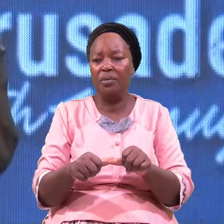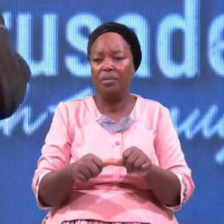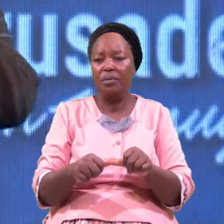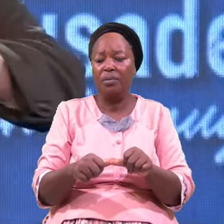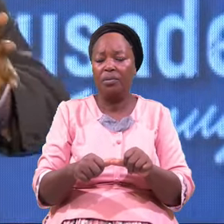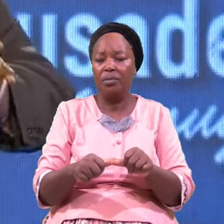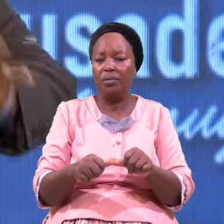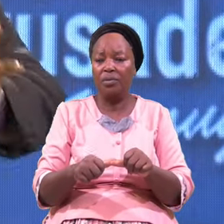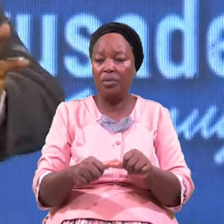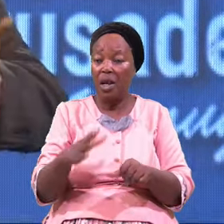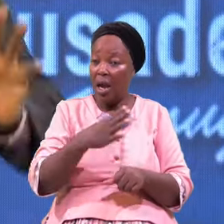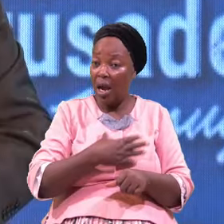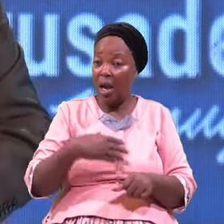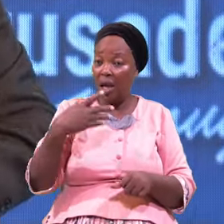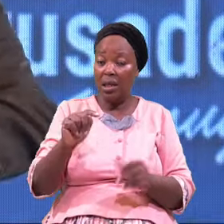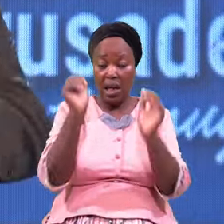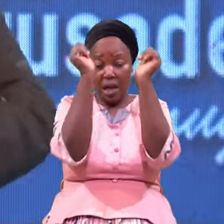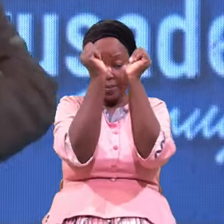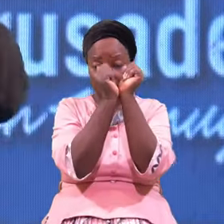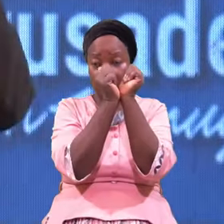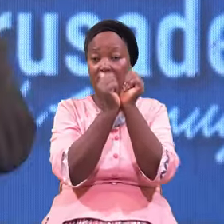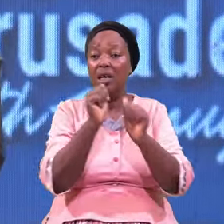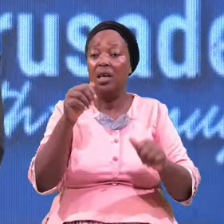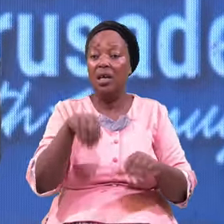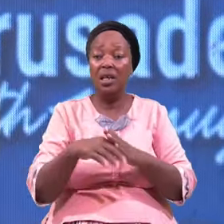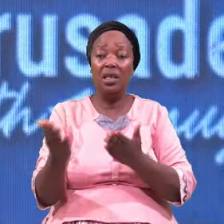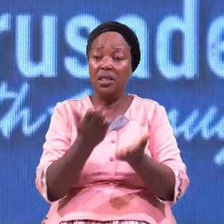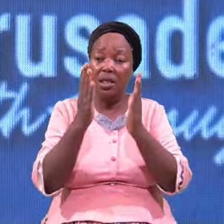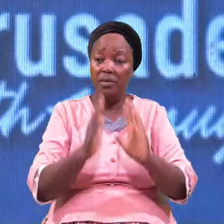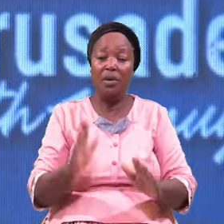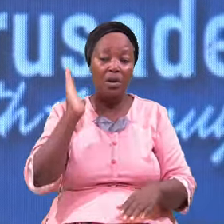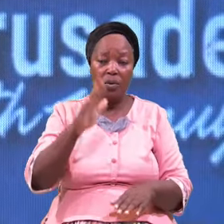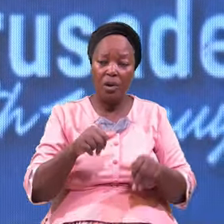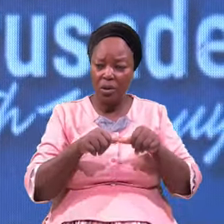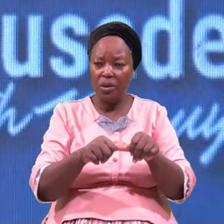And The Captivity Is Slavery Will Continue